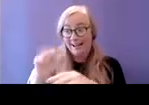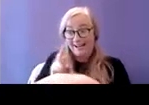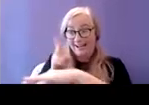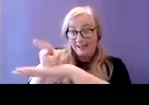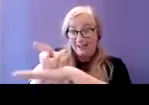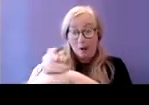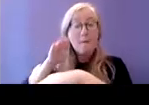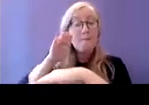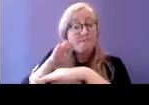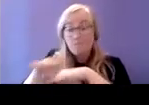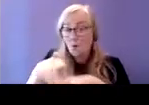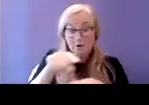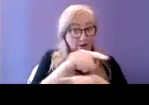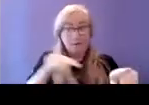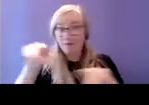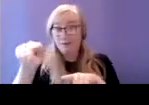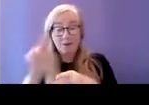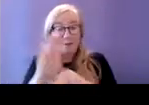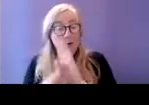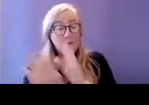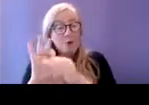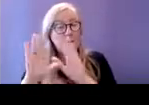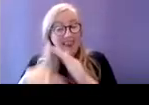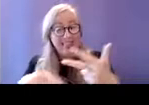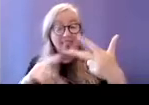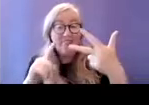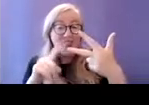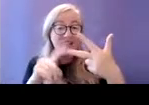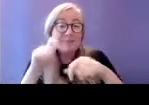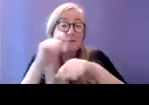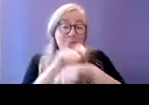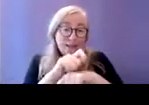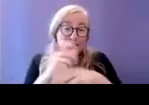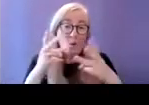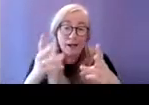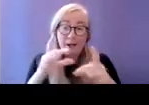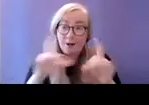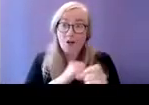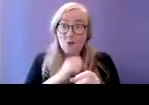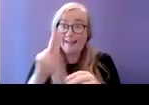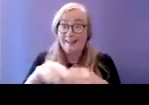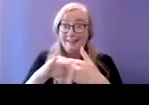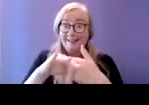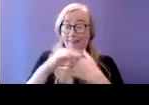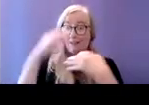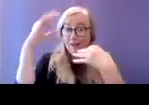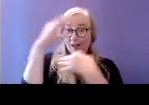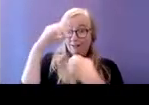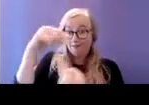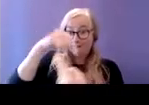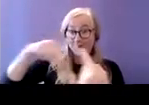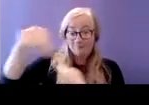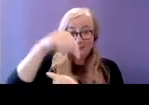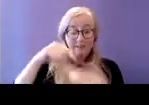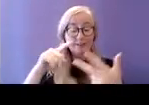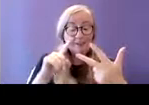one of the best methods we have of safeguarding the group and then the final point that I'd like to emphasise is the point